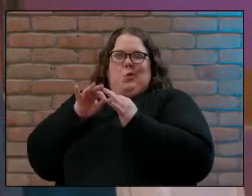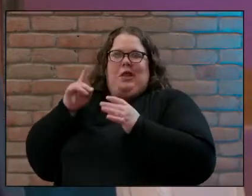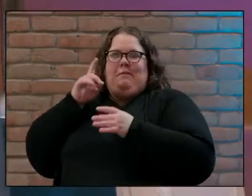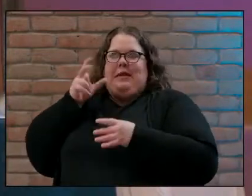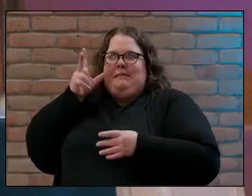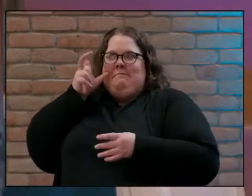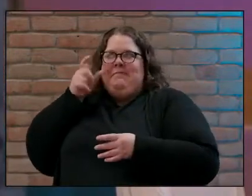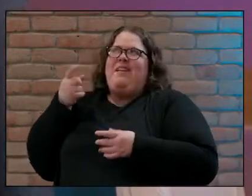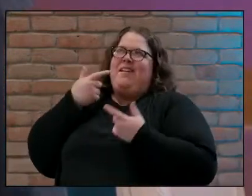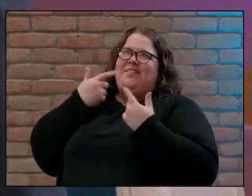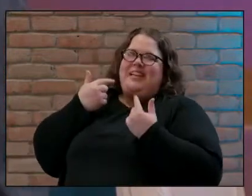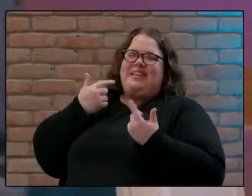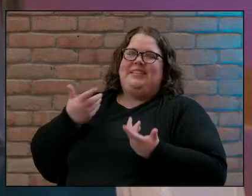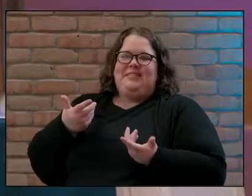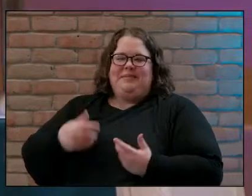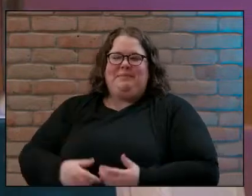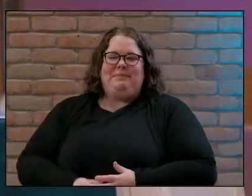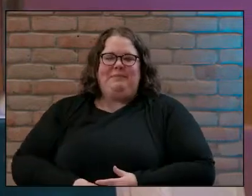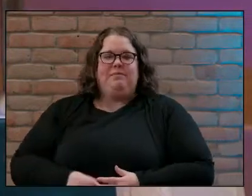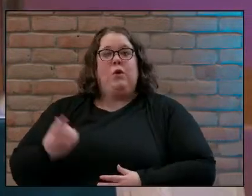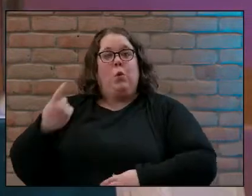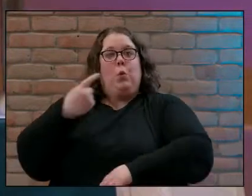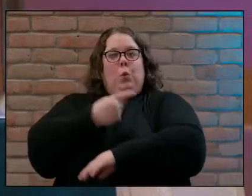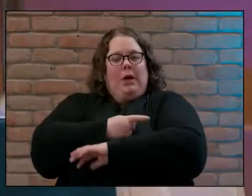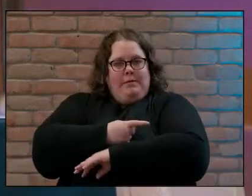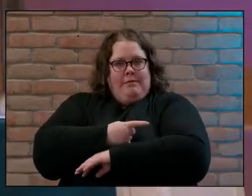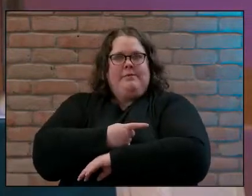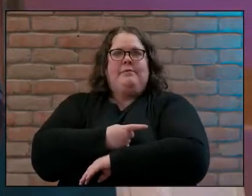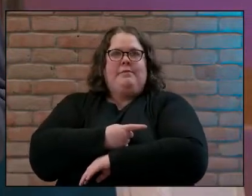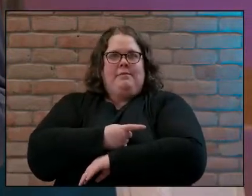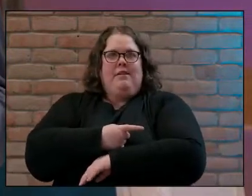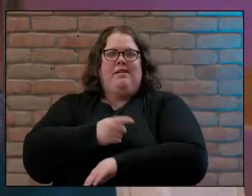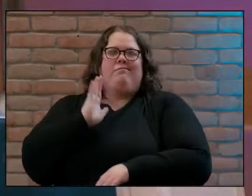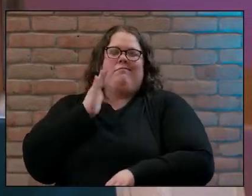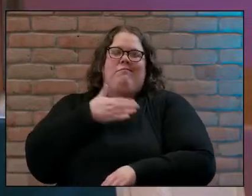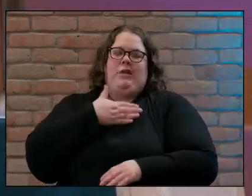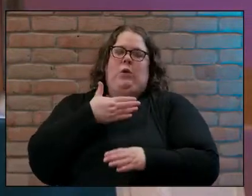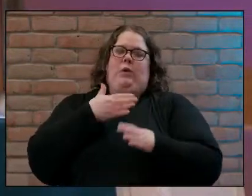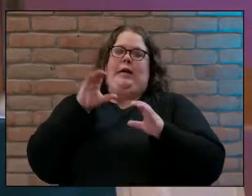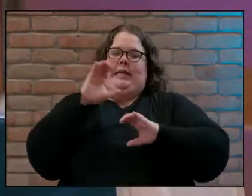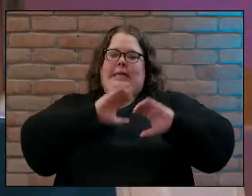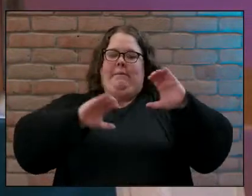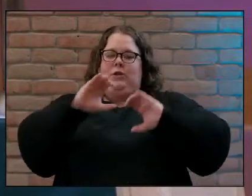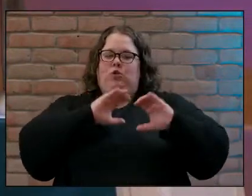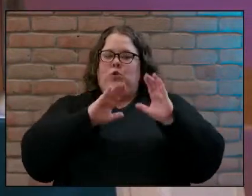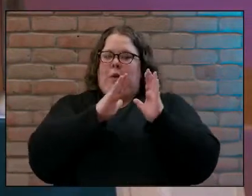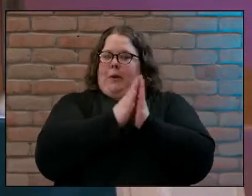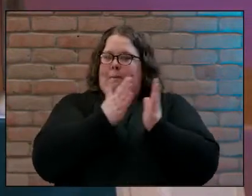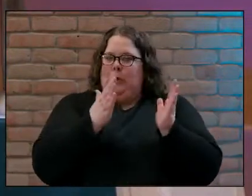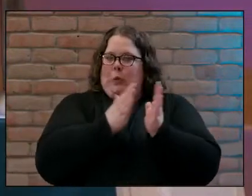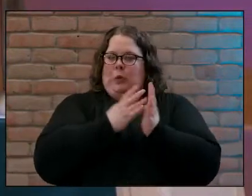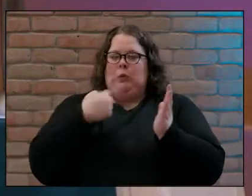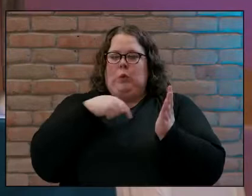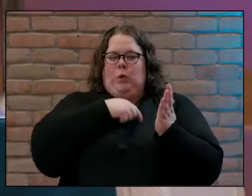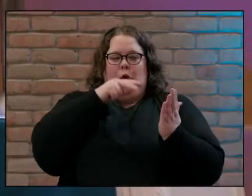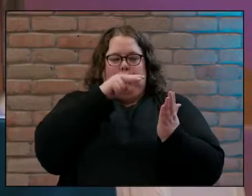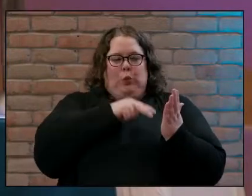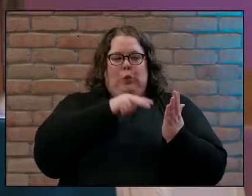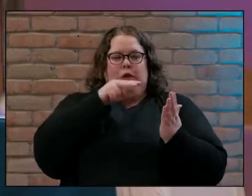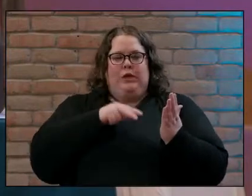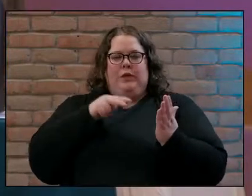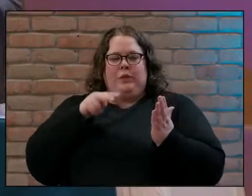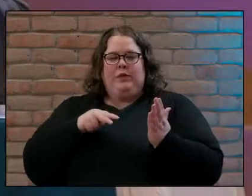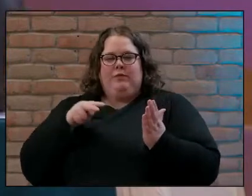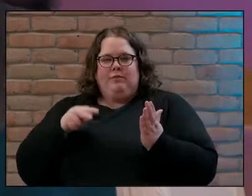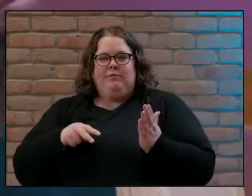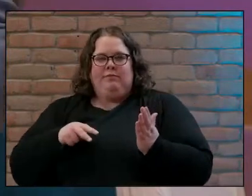that he had to say well one day he had us reading from our chemistry books as if we were in a literature class